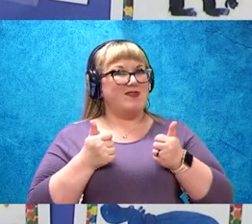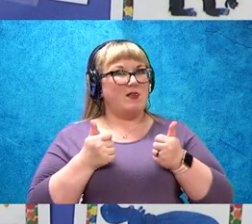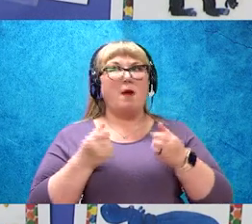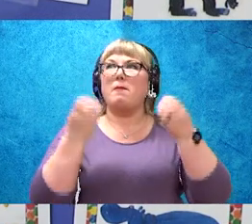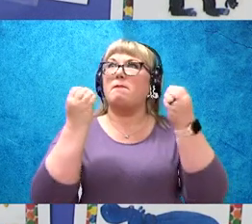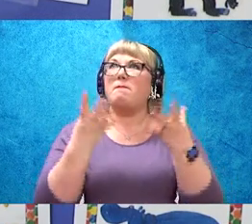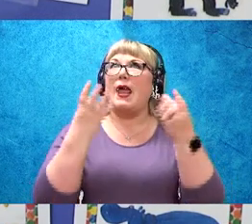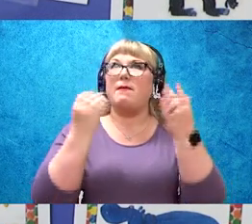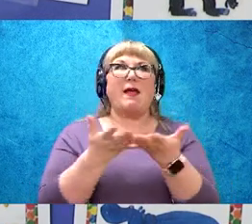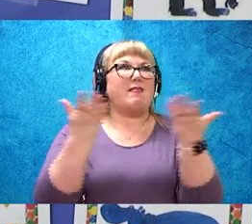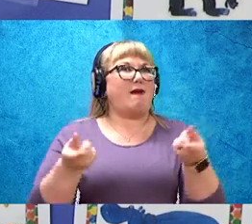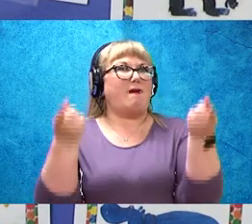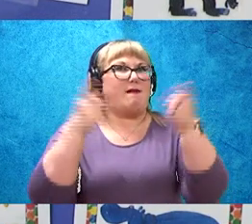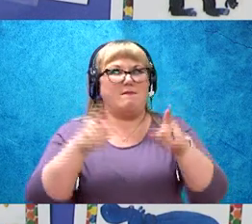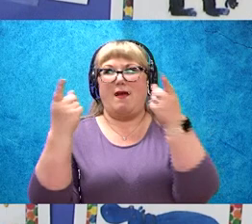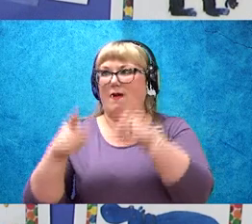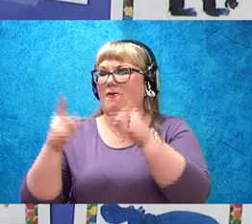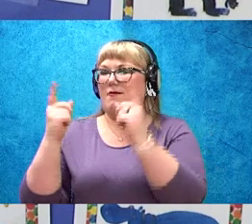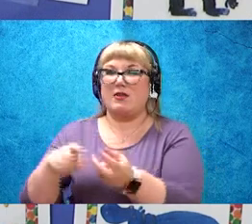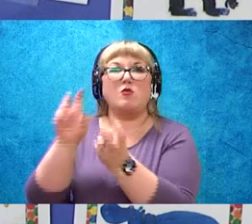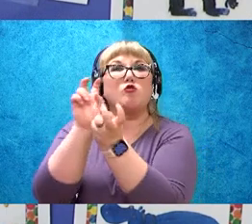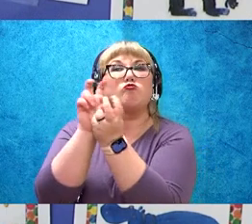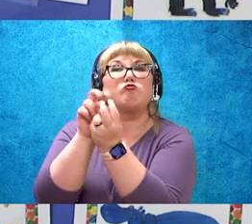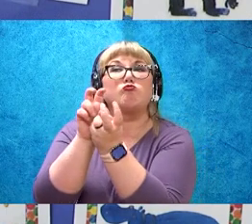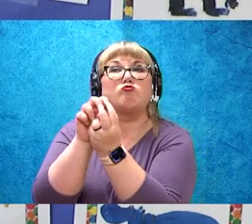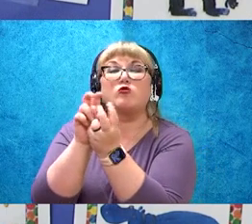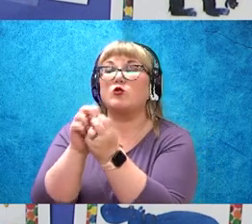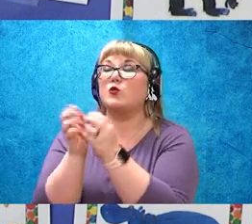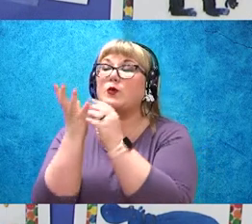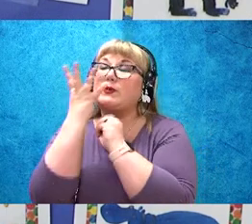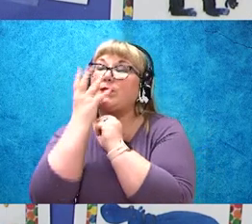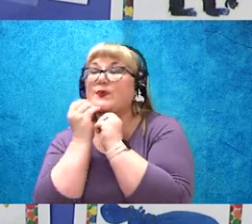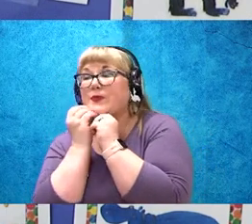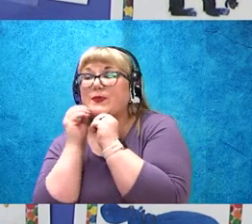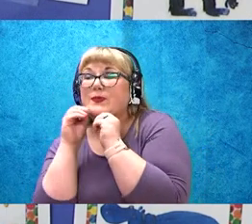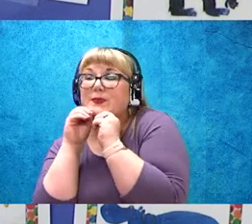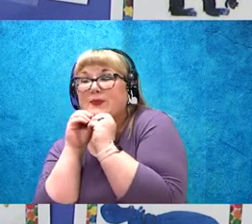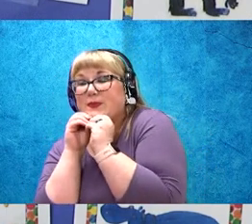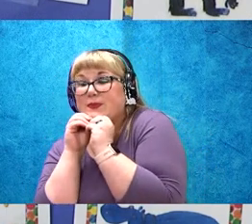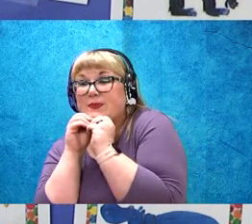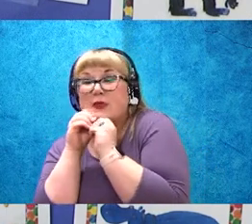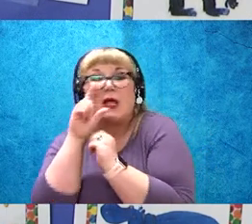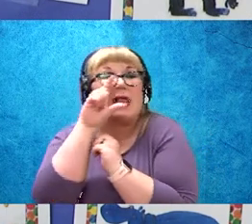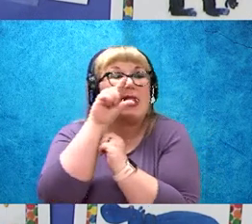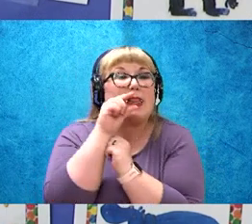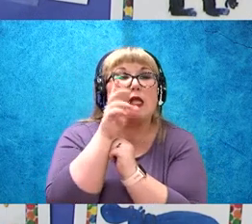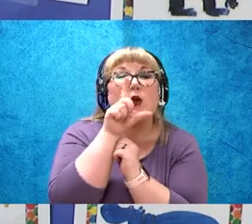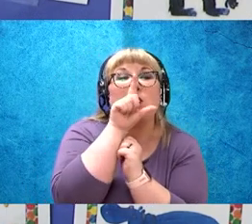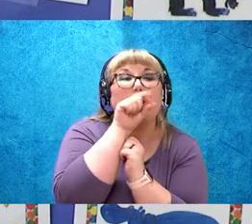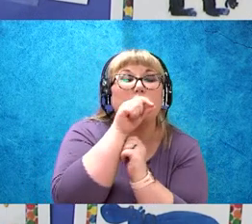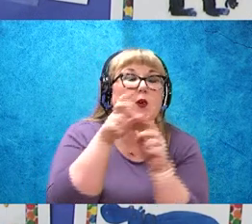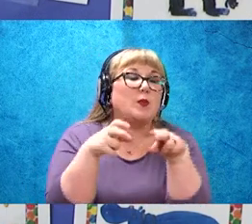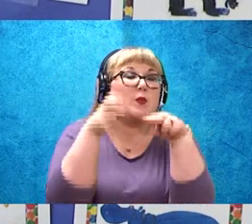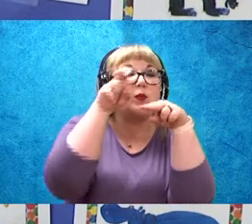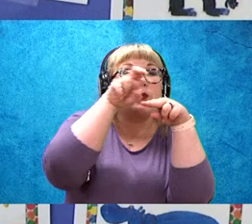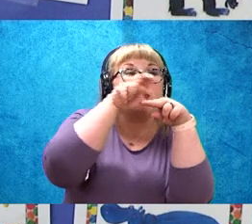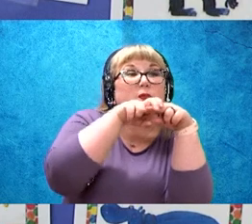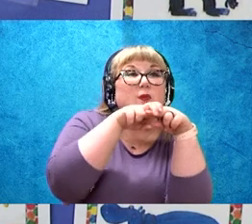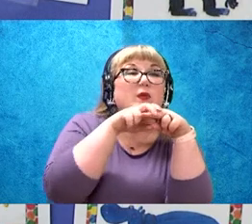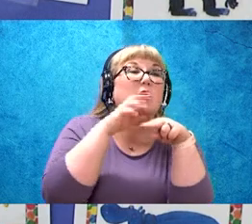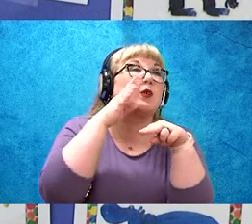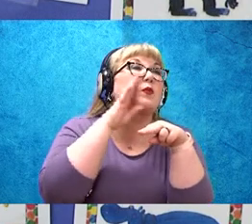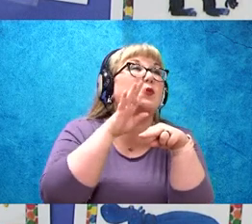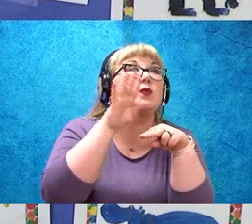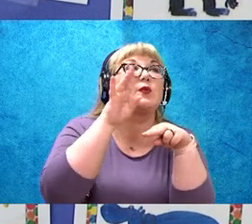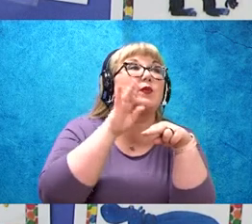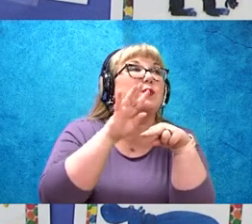are happening. Squirrels nap in a cozy tree hole. A little bird sits on a branch and calls its